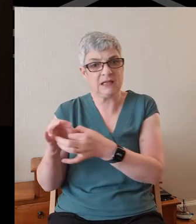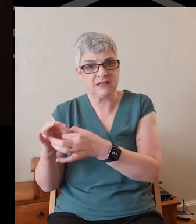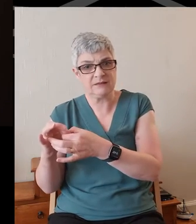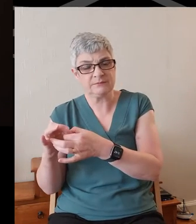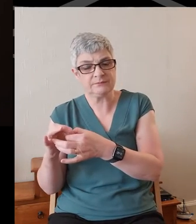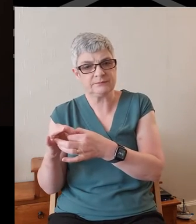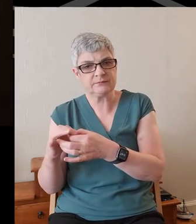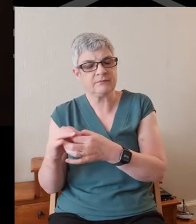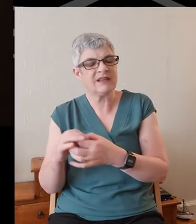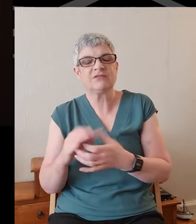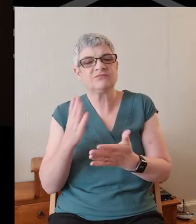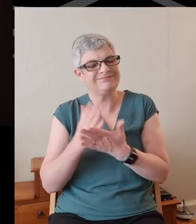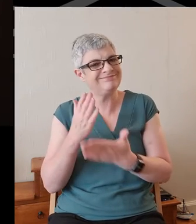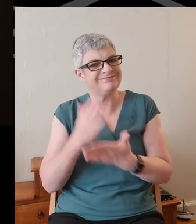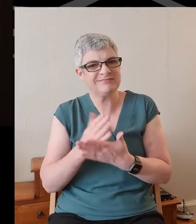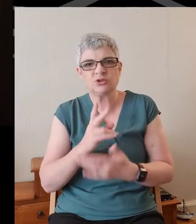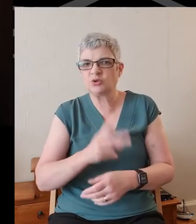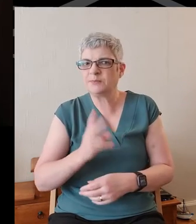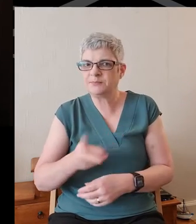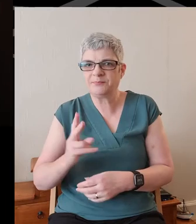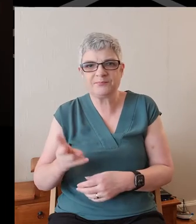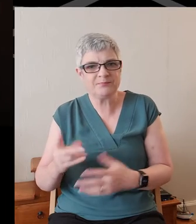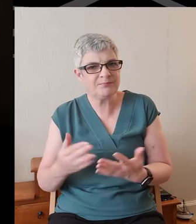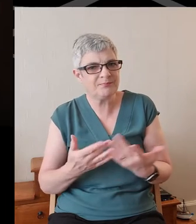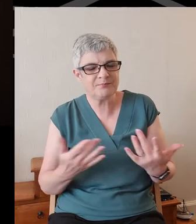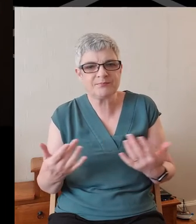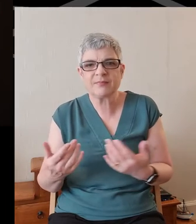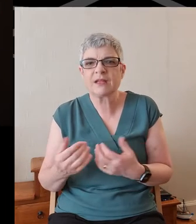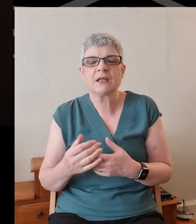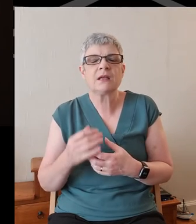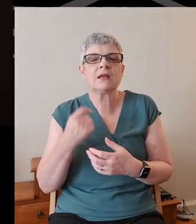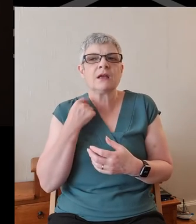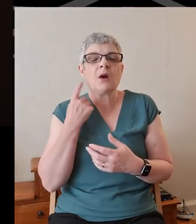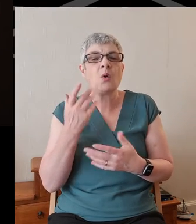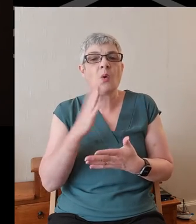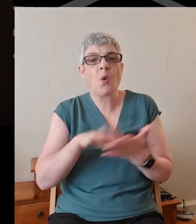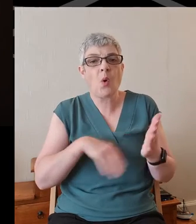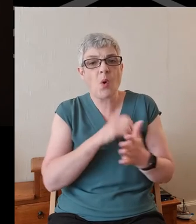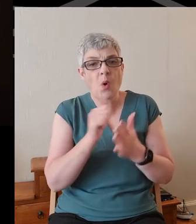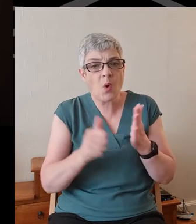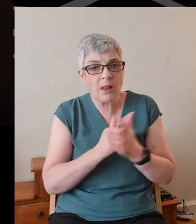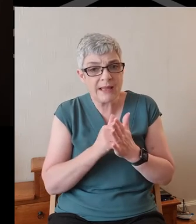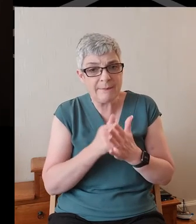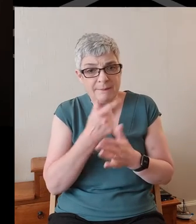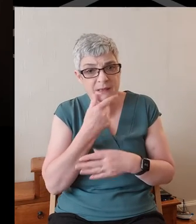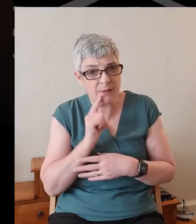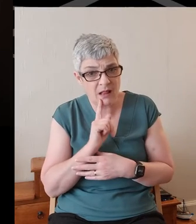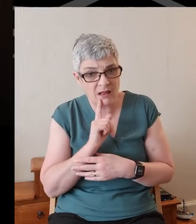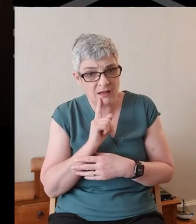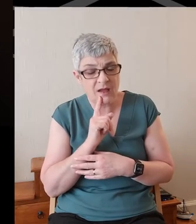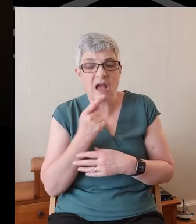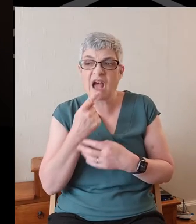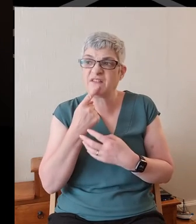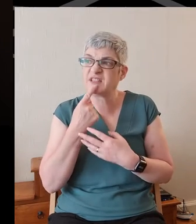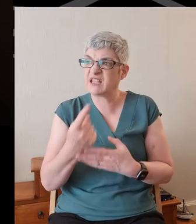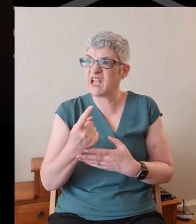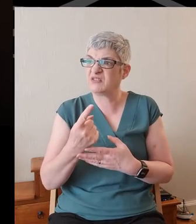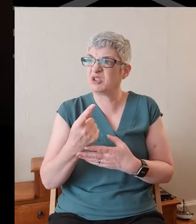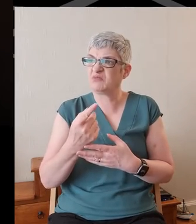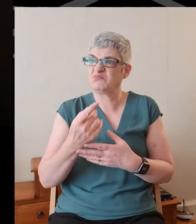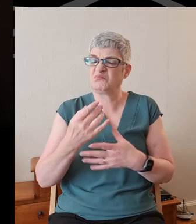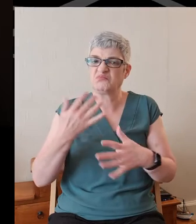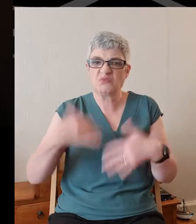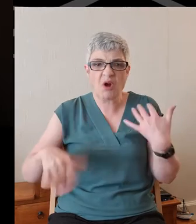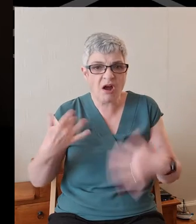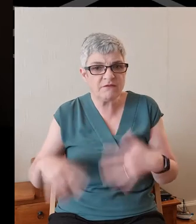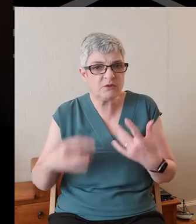And far, far too often, supposedly holy people have pronounced in ways that are hurtful and